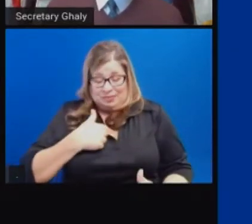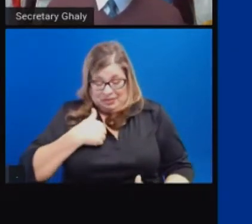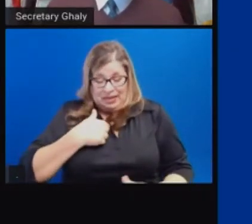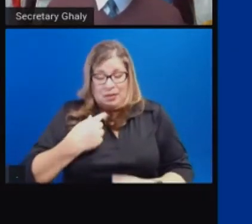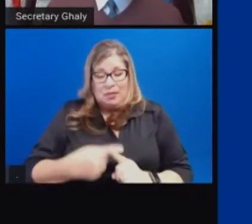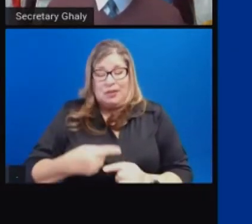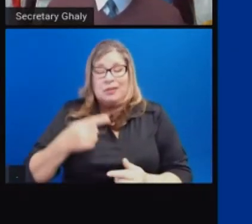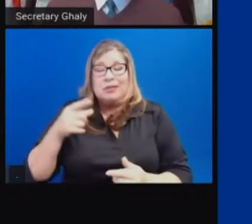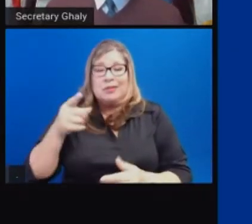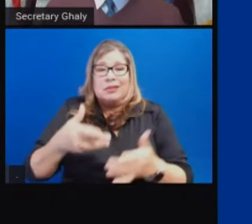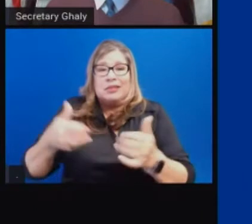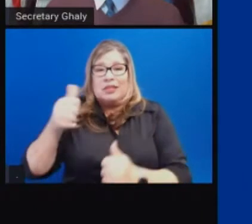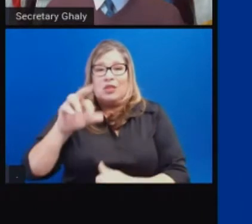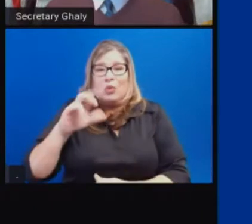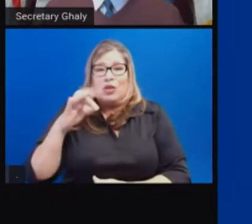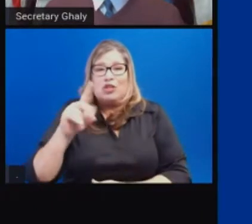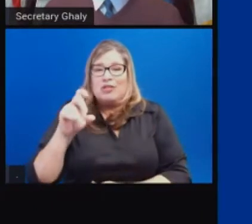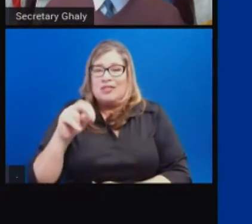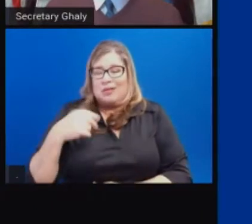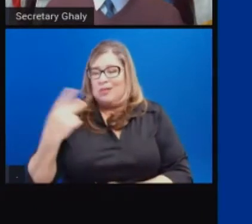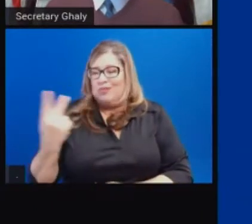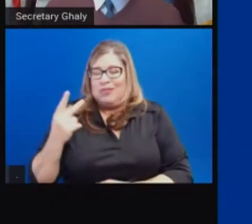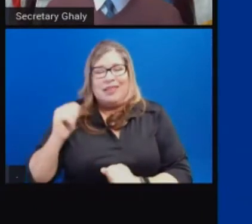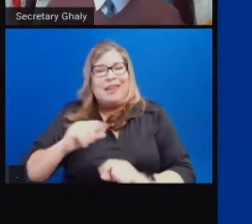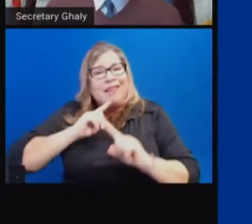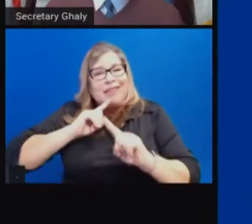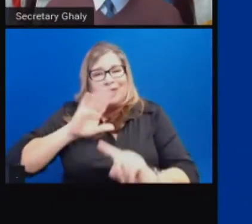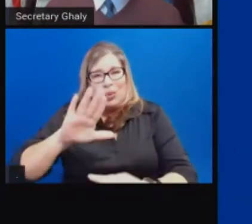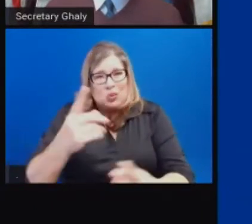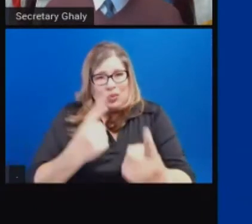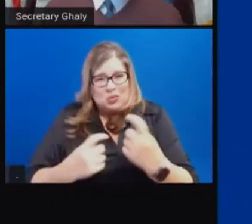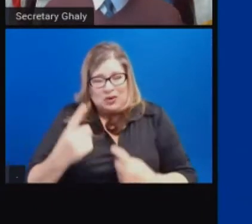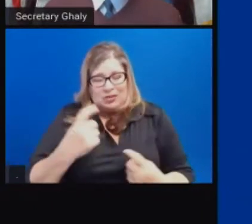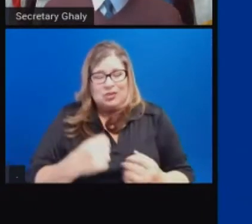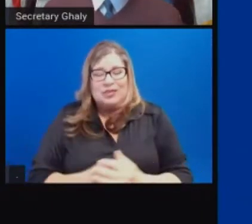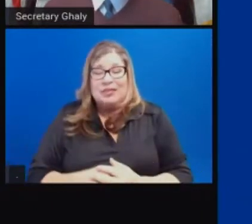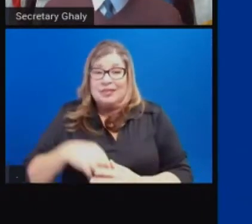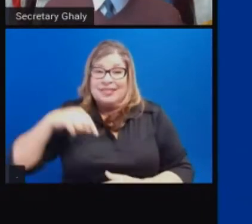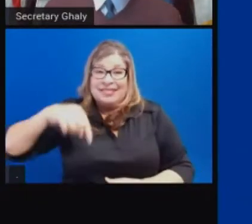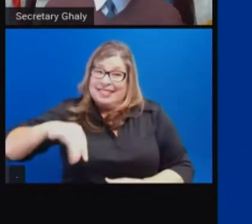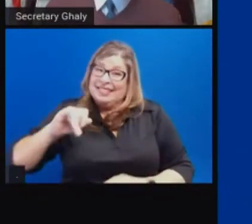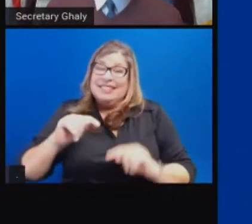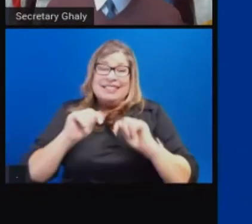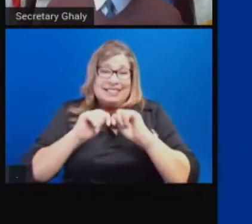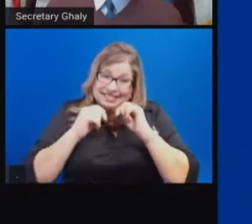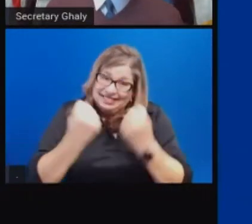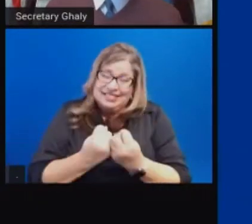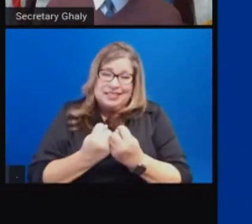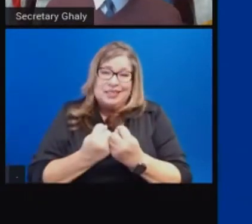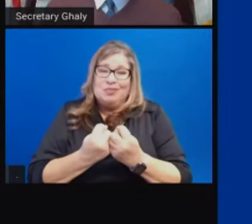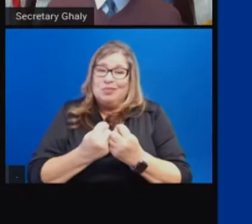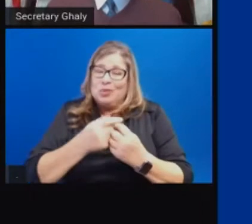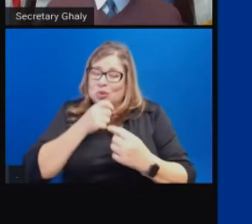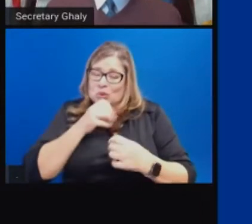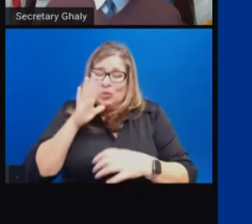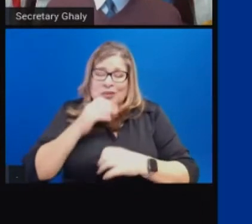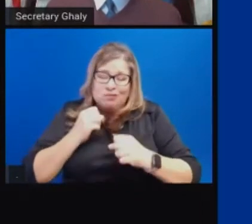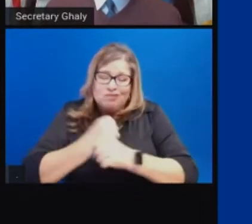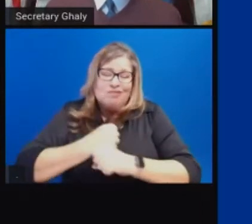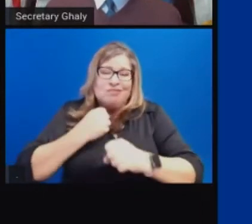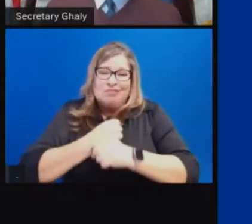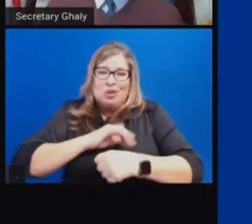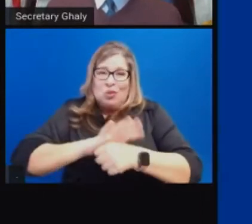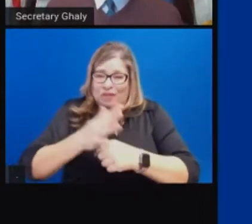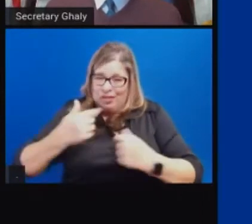questions as we can, just want to remind us that, yes, it is a team sport fighting COVID, that it's only together can we